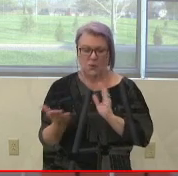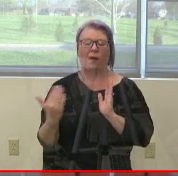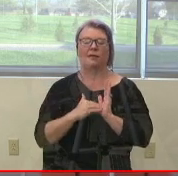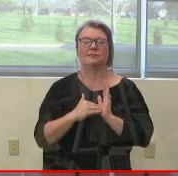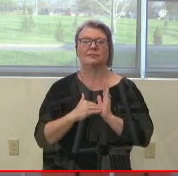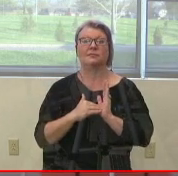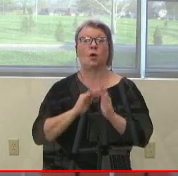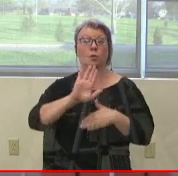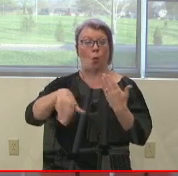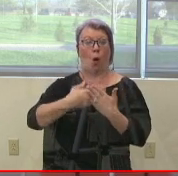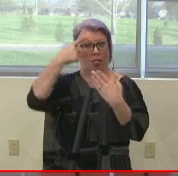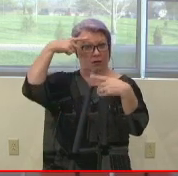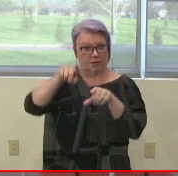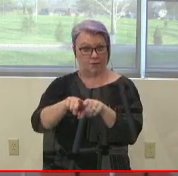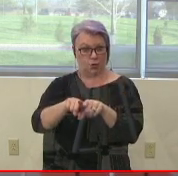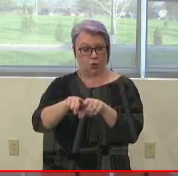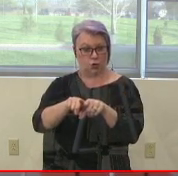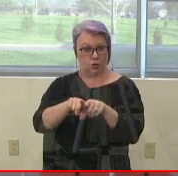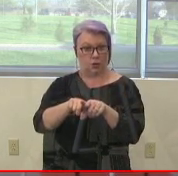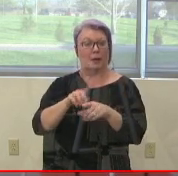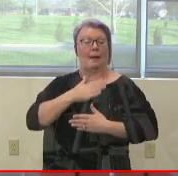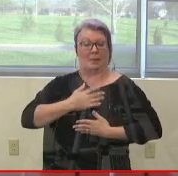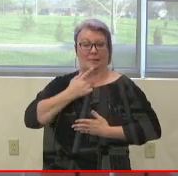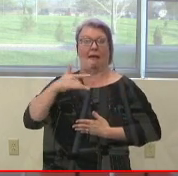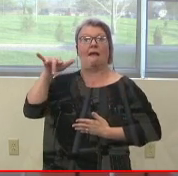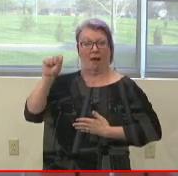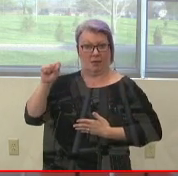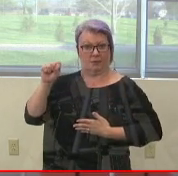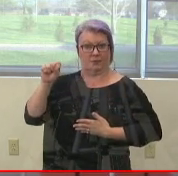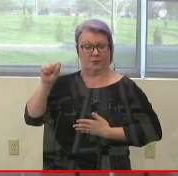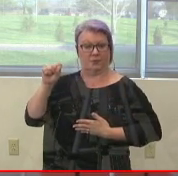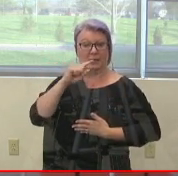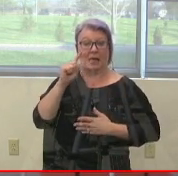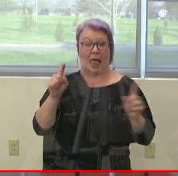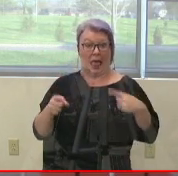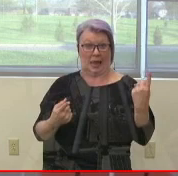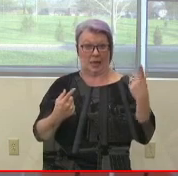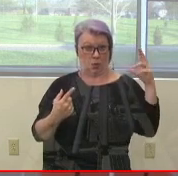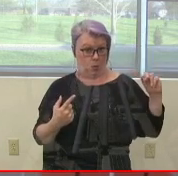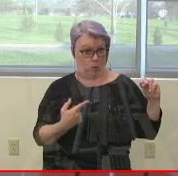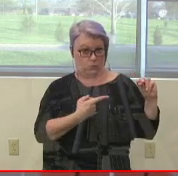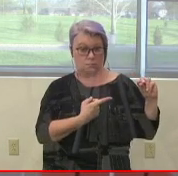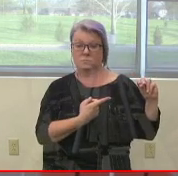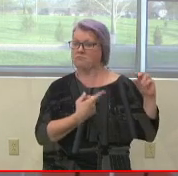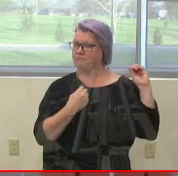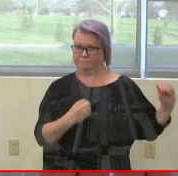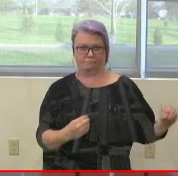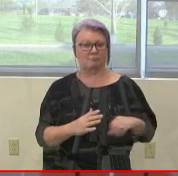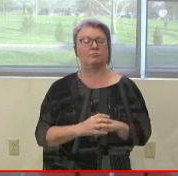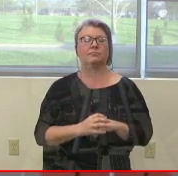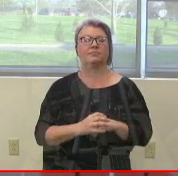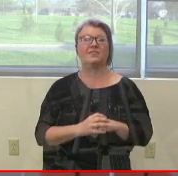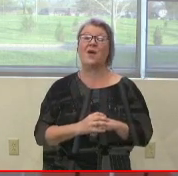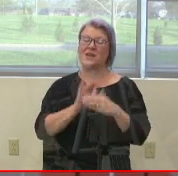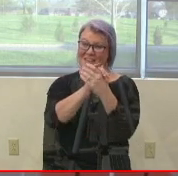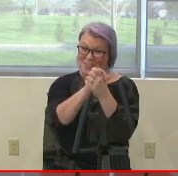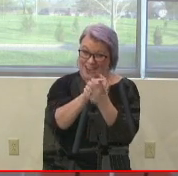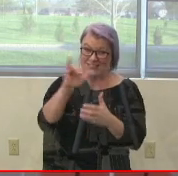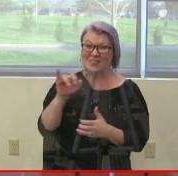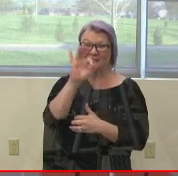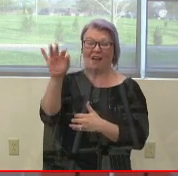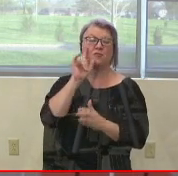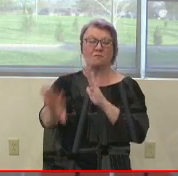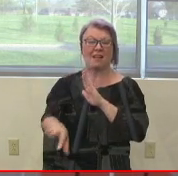Again, all in favor, would you indicate by saying aye? Aye. Opposed? All right. So congratulations, Jeff, on being